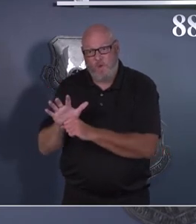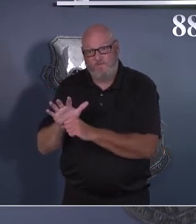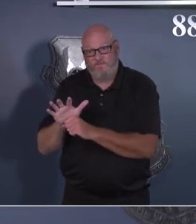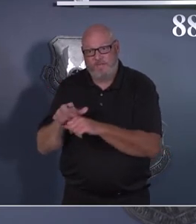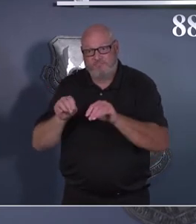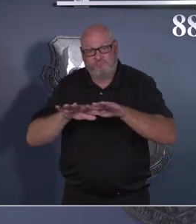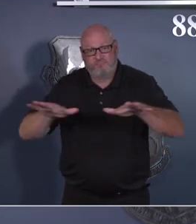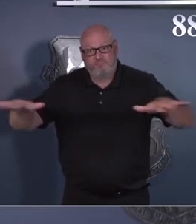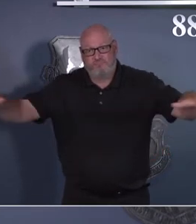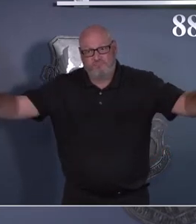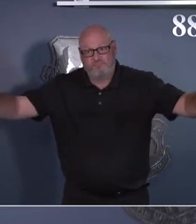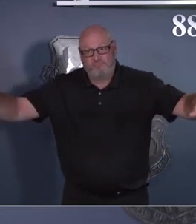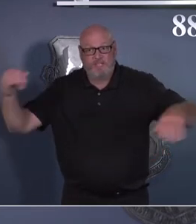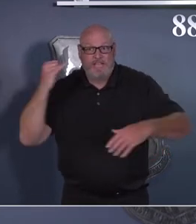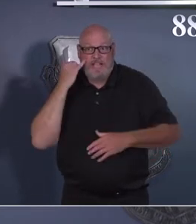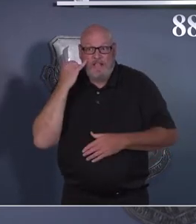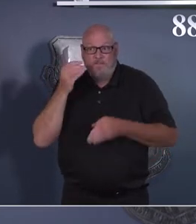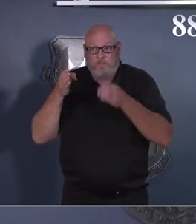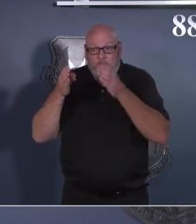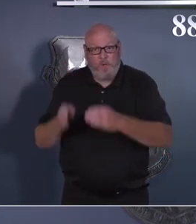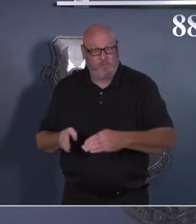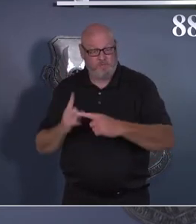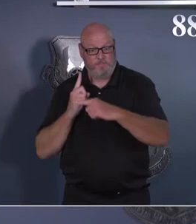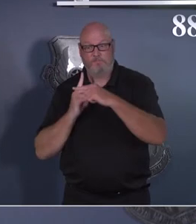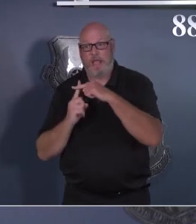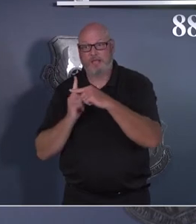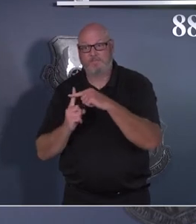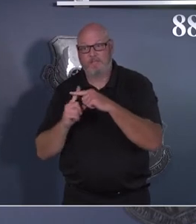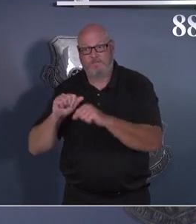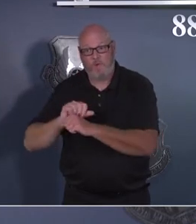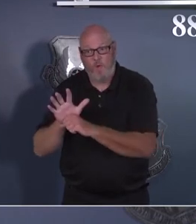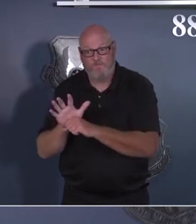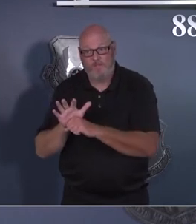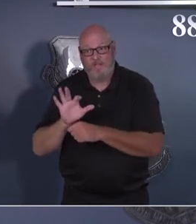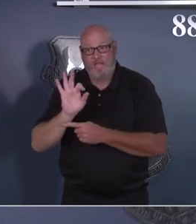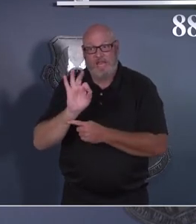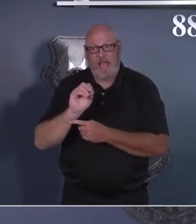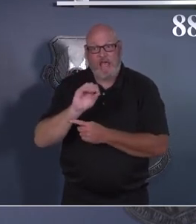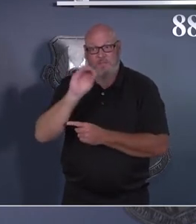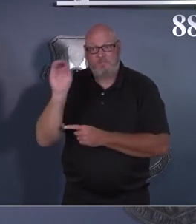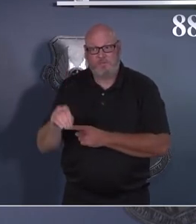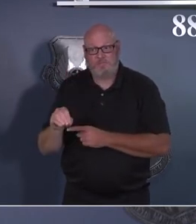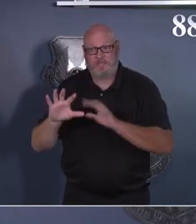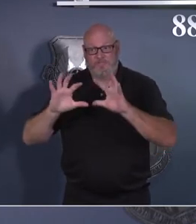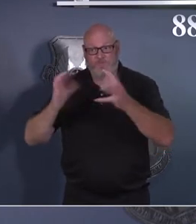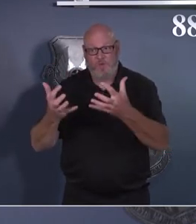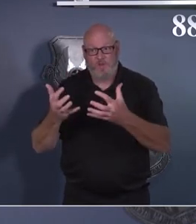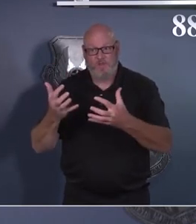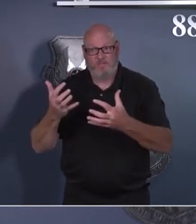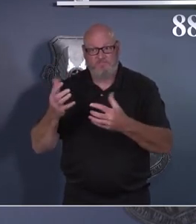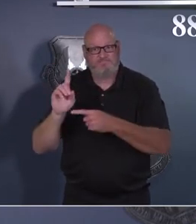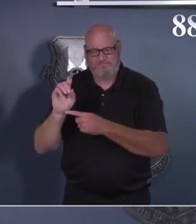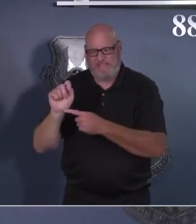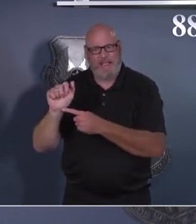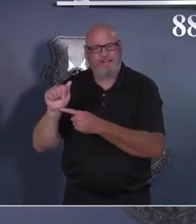areas. Those who are most susceptible are those who are unvaccinated. According to our local infectious disease partners, they are